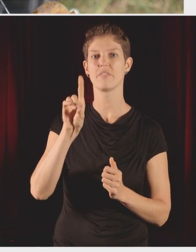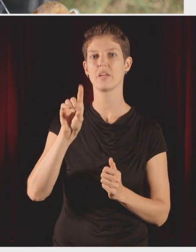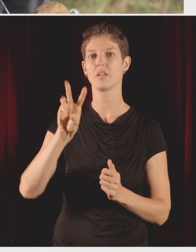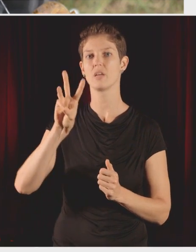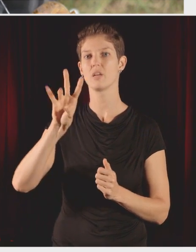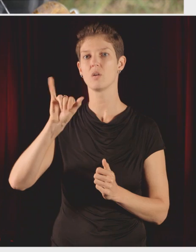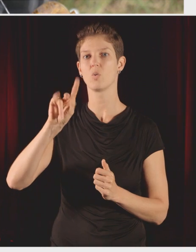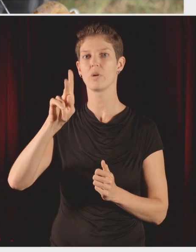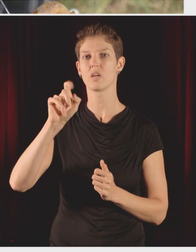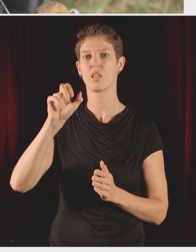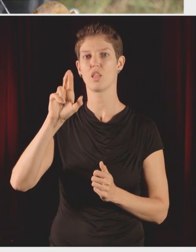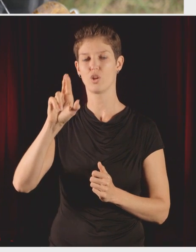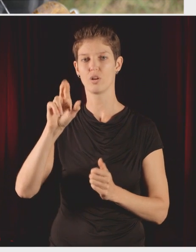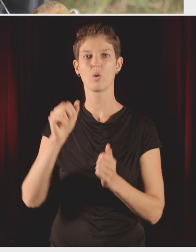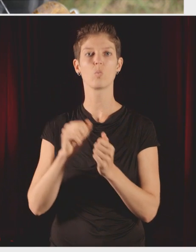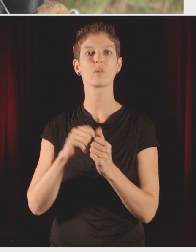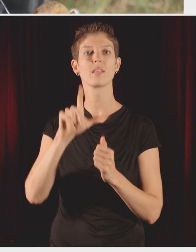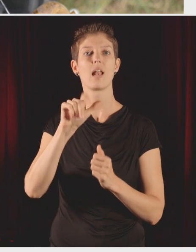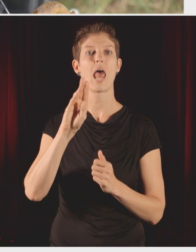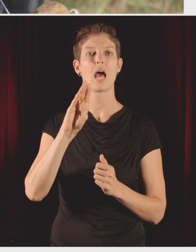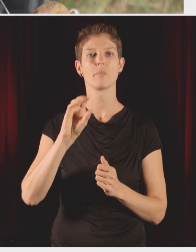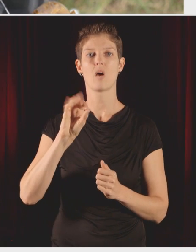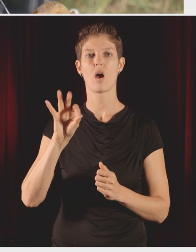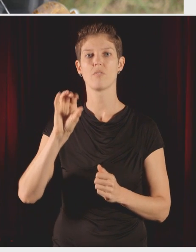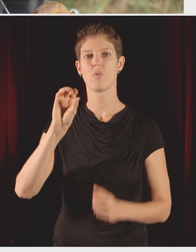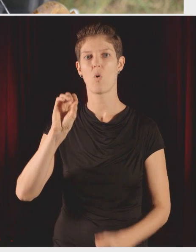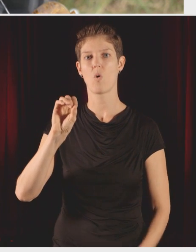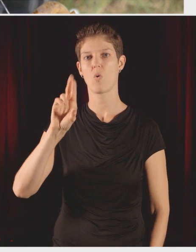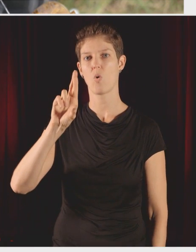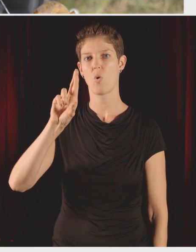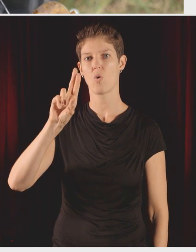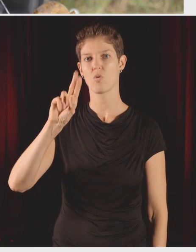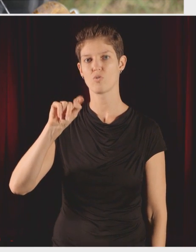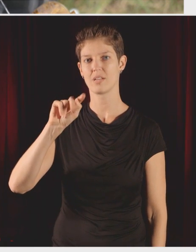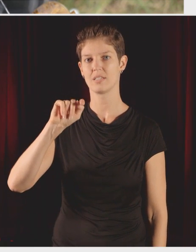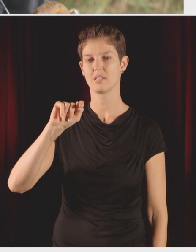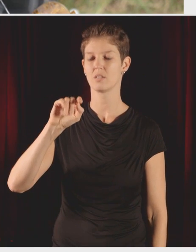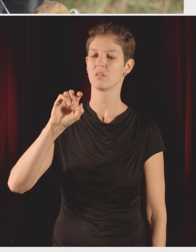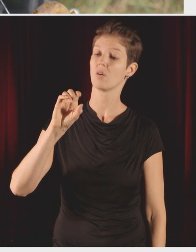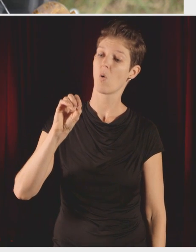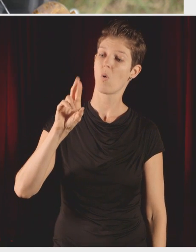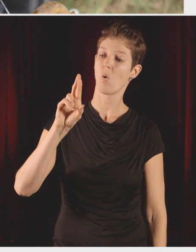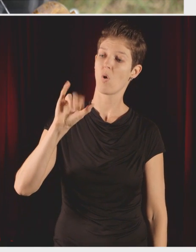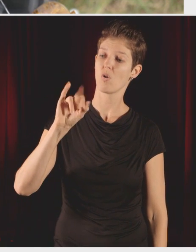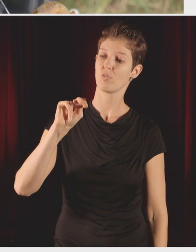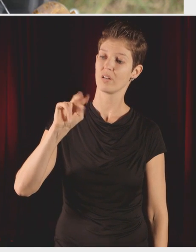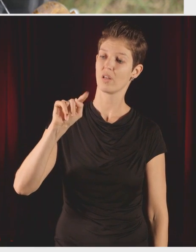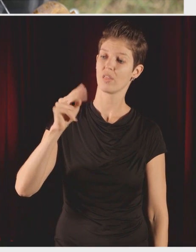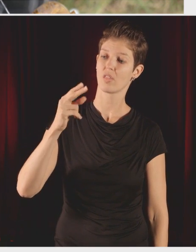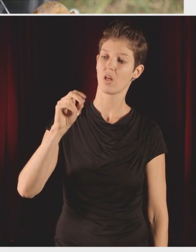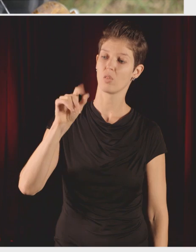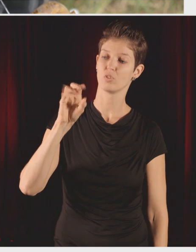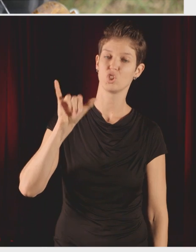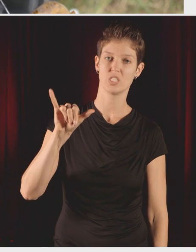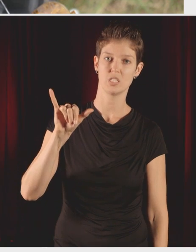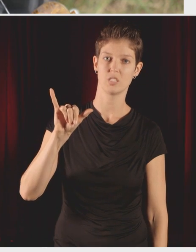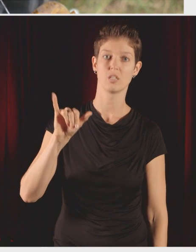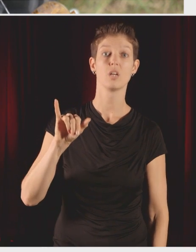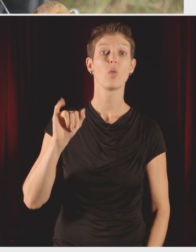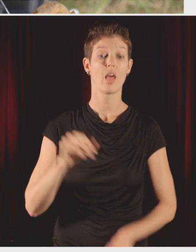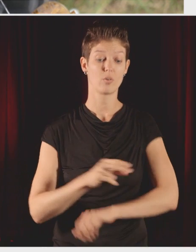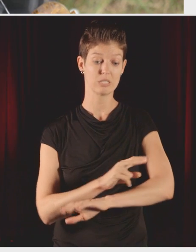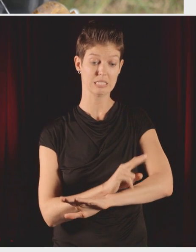with David Winkler and the lab of ornithology there. And we are working to implement tags that don't have batteries anymore. It's just a solar panel,